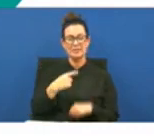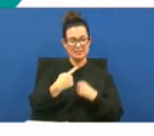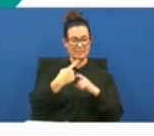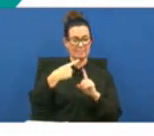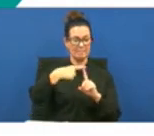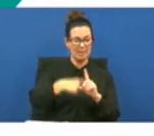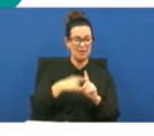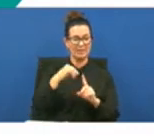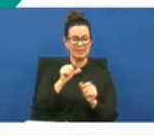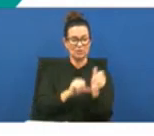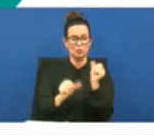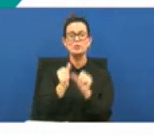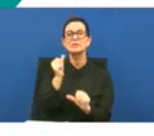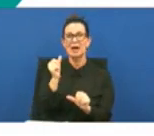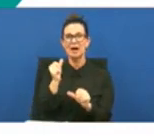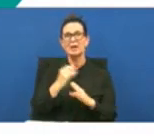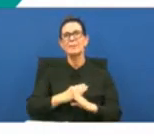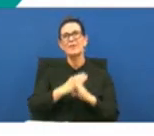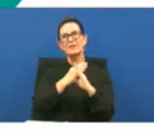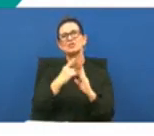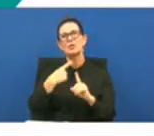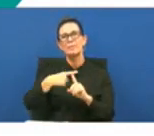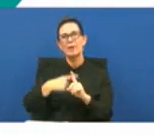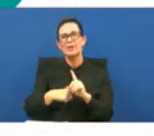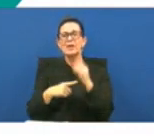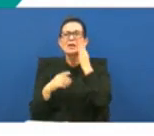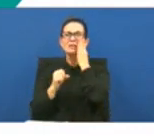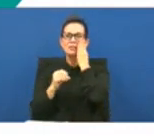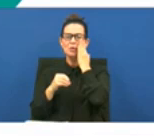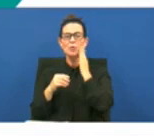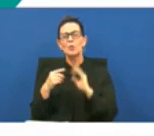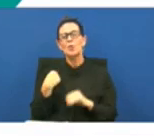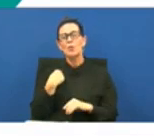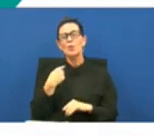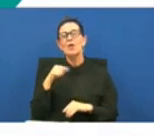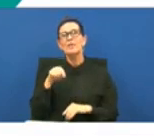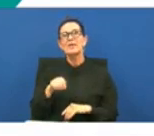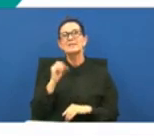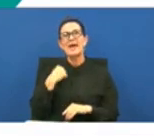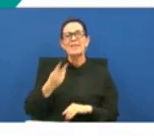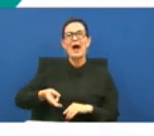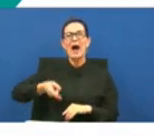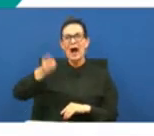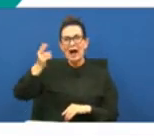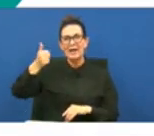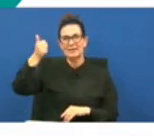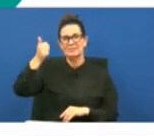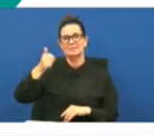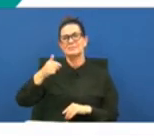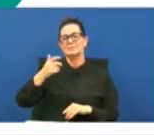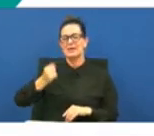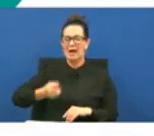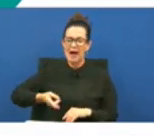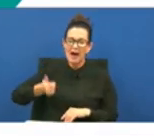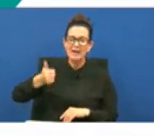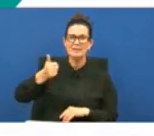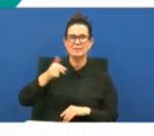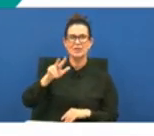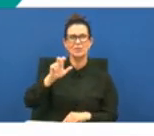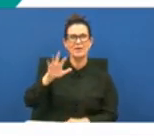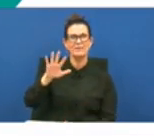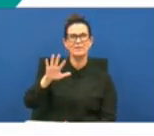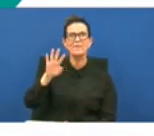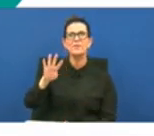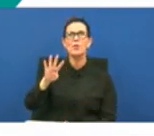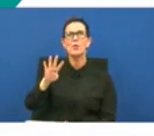that in august of this year the bridge center for hope had the highest one month total that we've ever had at 354